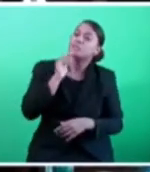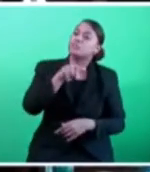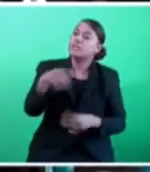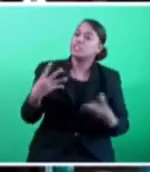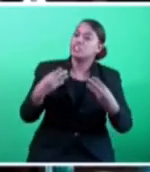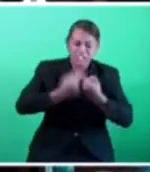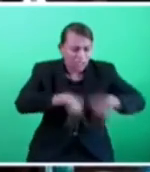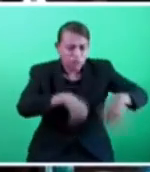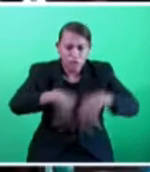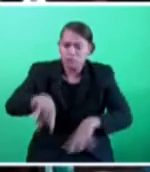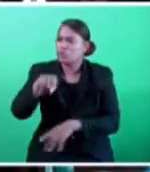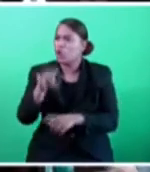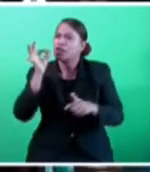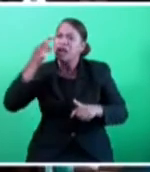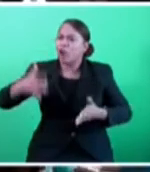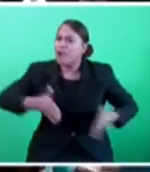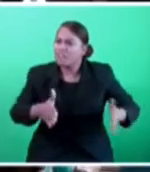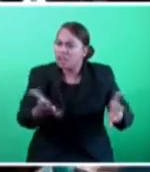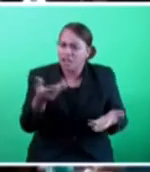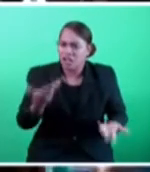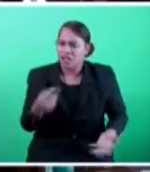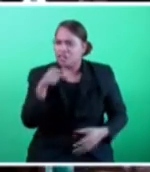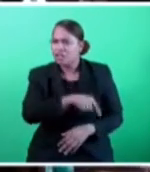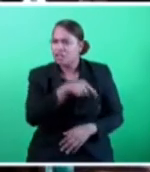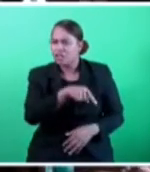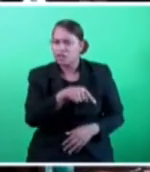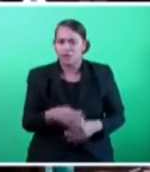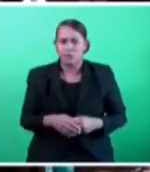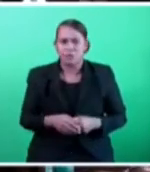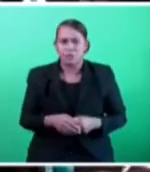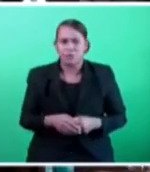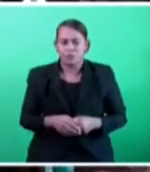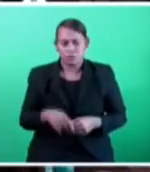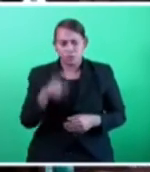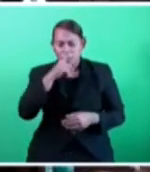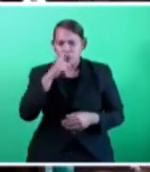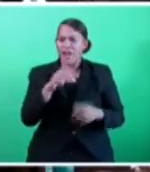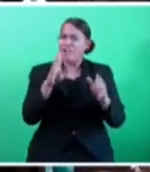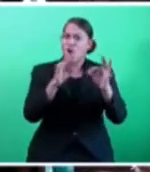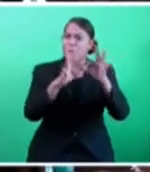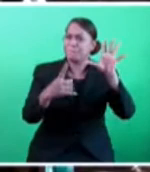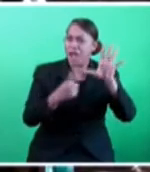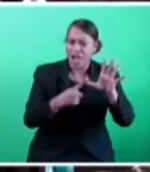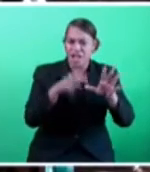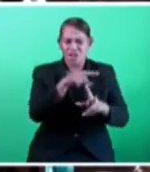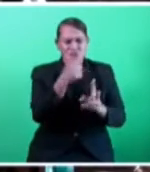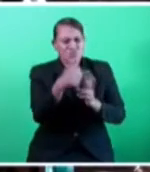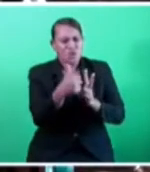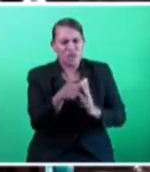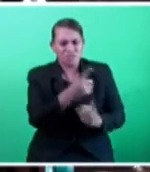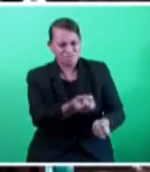the Singatoga River mouth? And incidentally, Honourable Speaker, the people of Mba and Mba River have also reached out to us